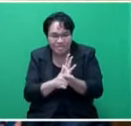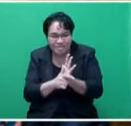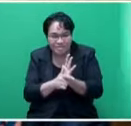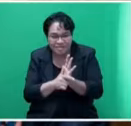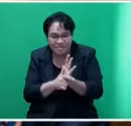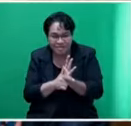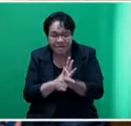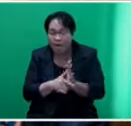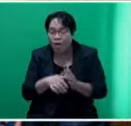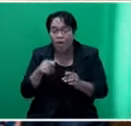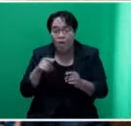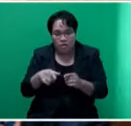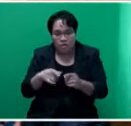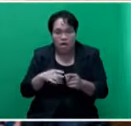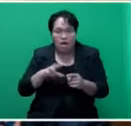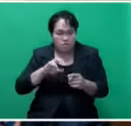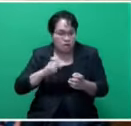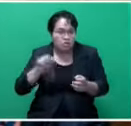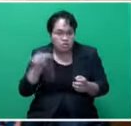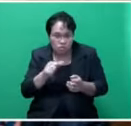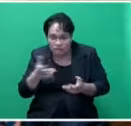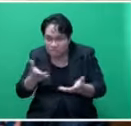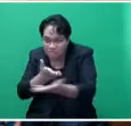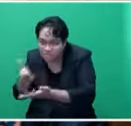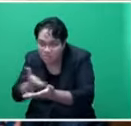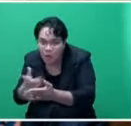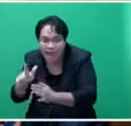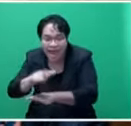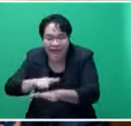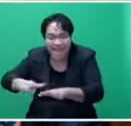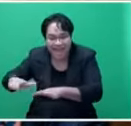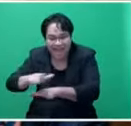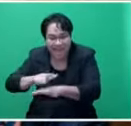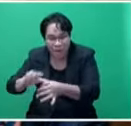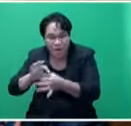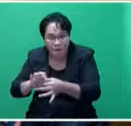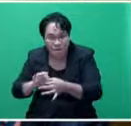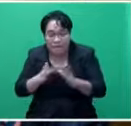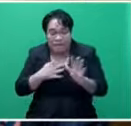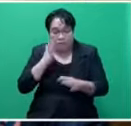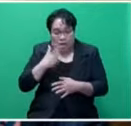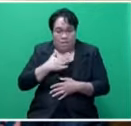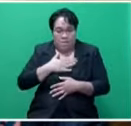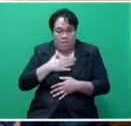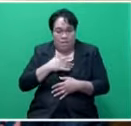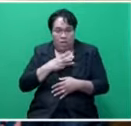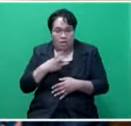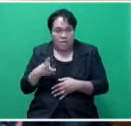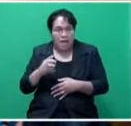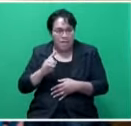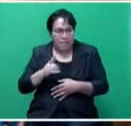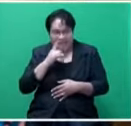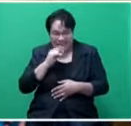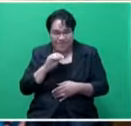legislation where consulting with the landowners, perhaps, my words, is a challenge. Well,